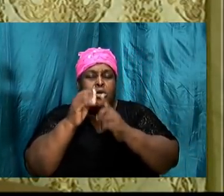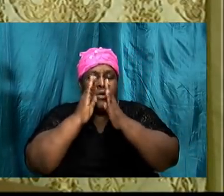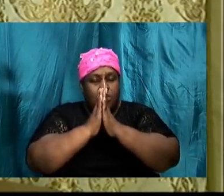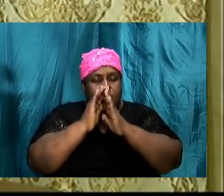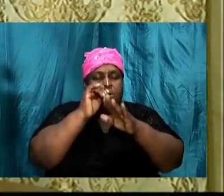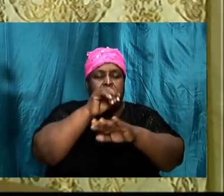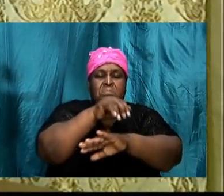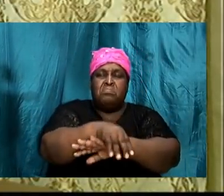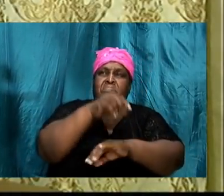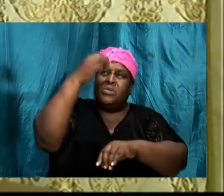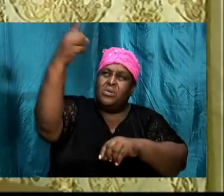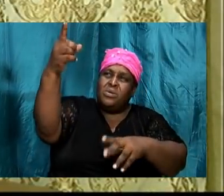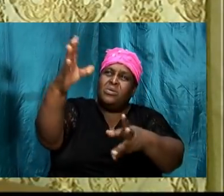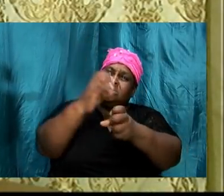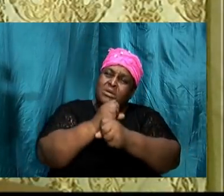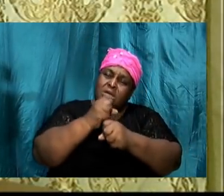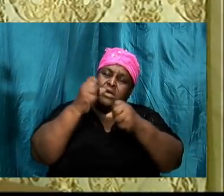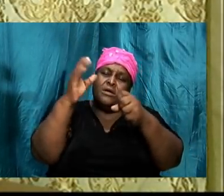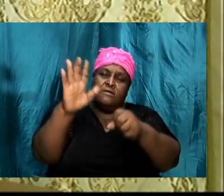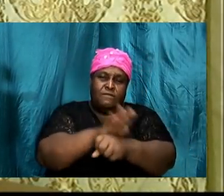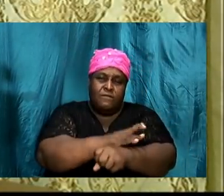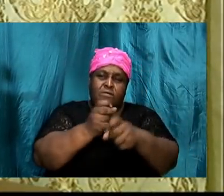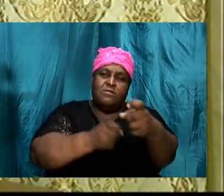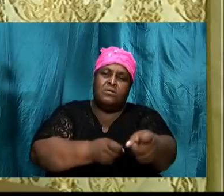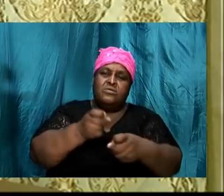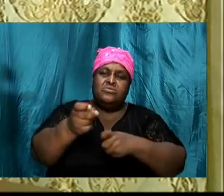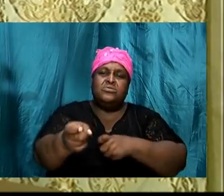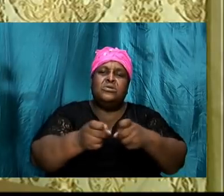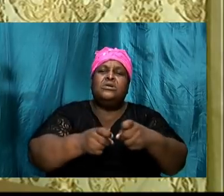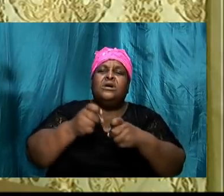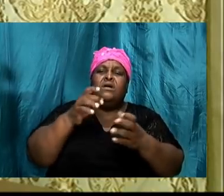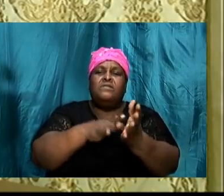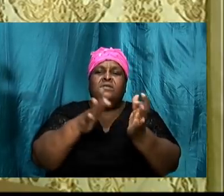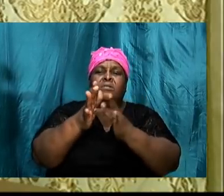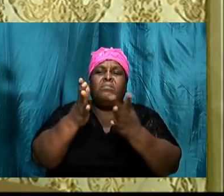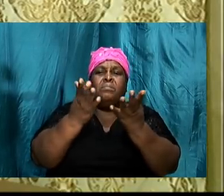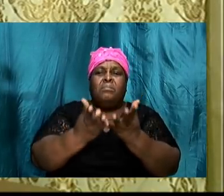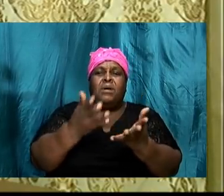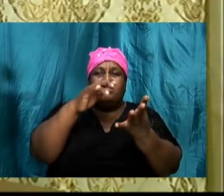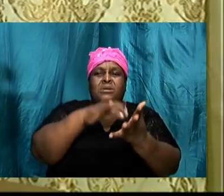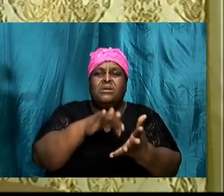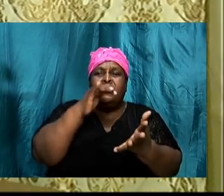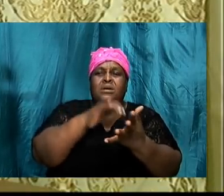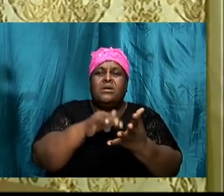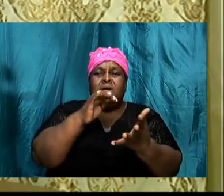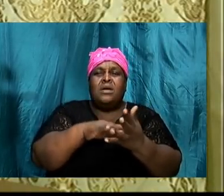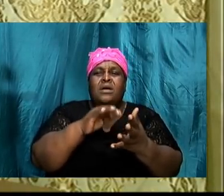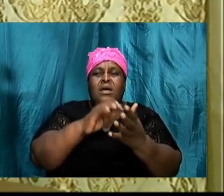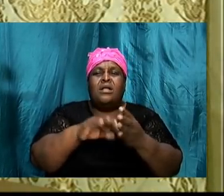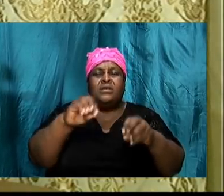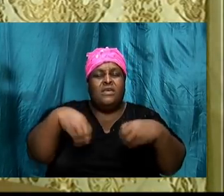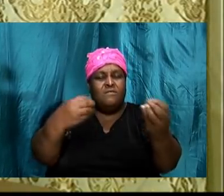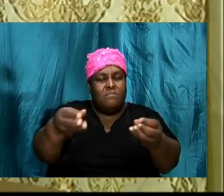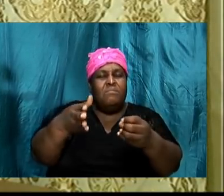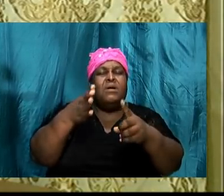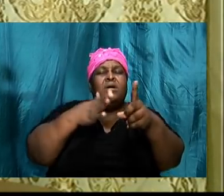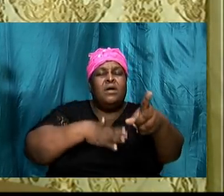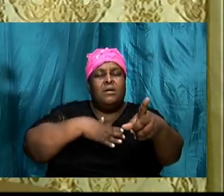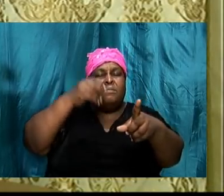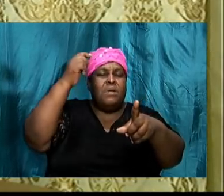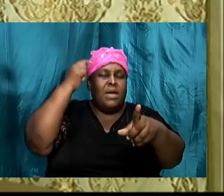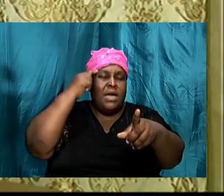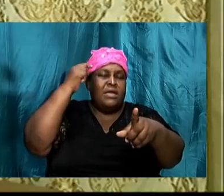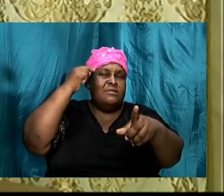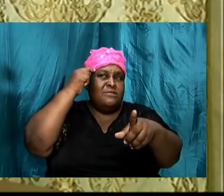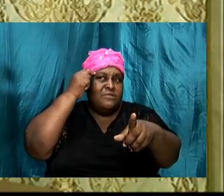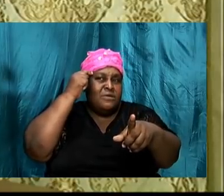Jesus, that you will take full control of this Bible study. I present my mind to you. I present my thoughts to you.